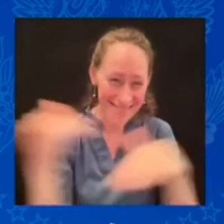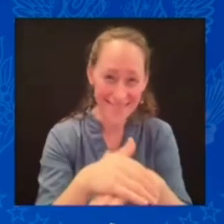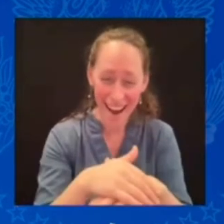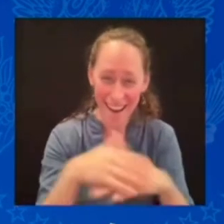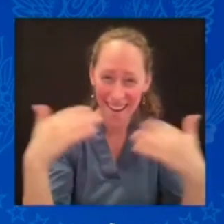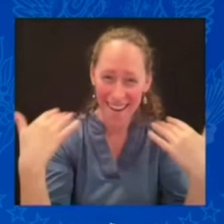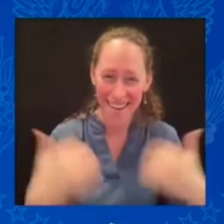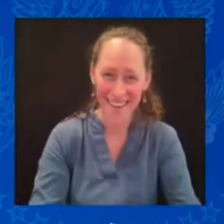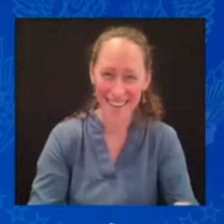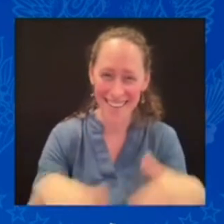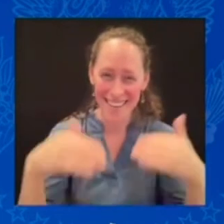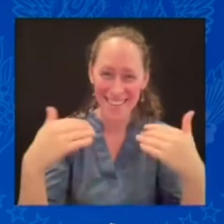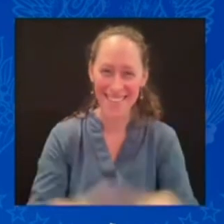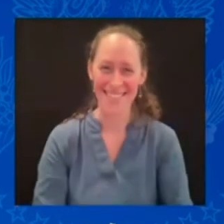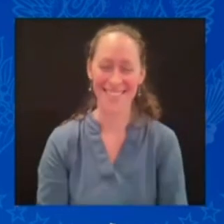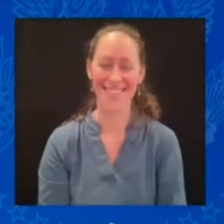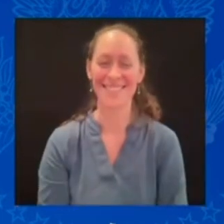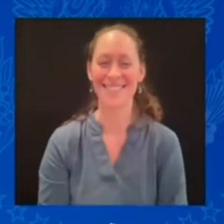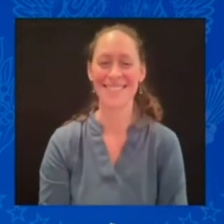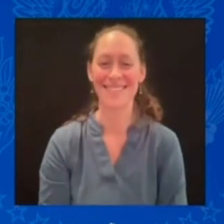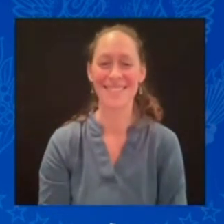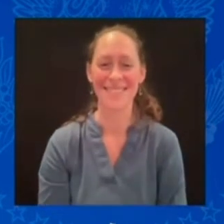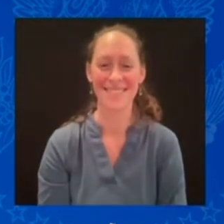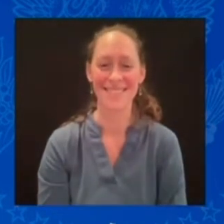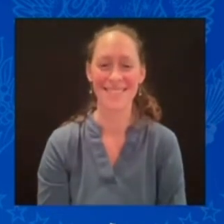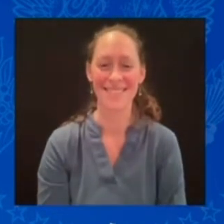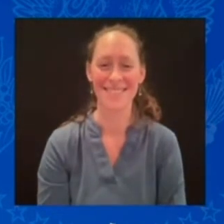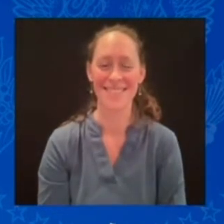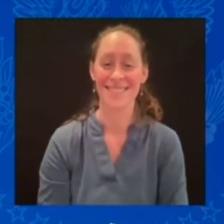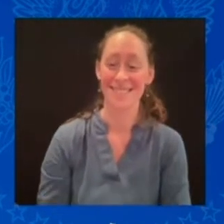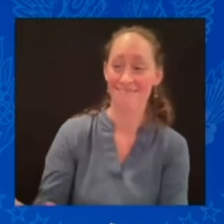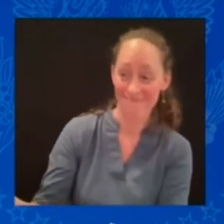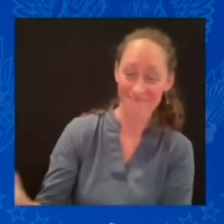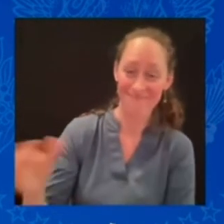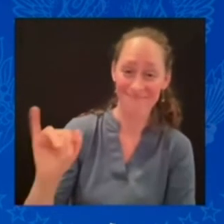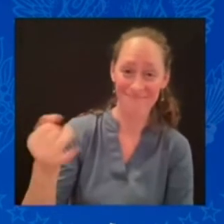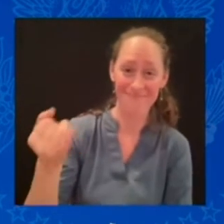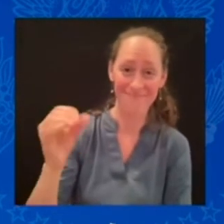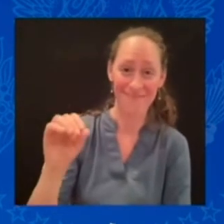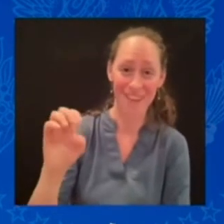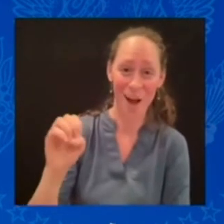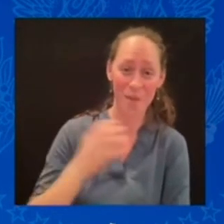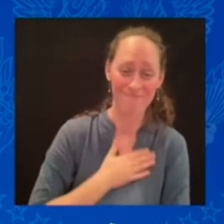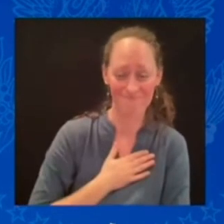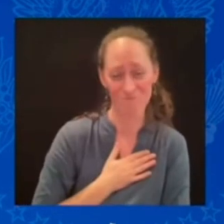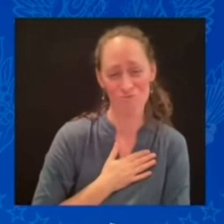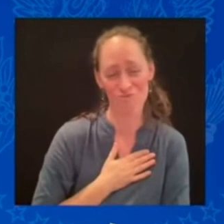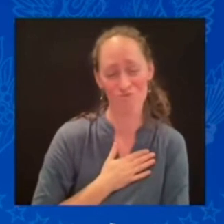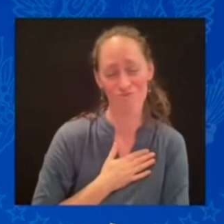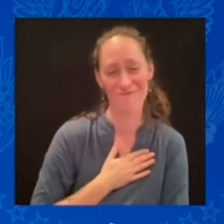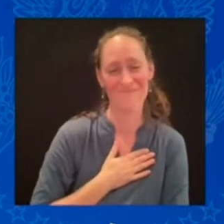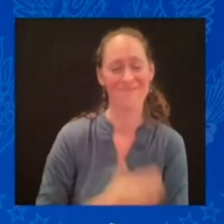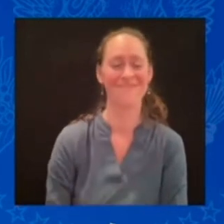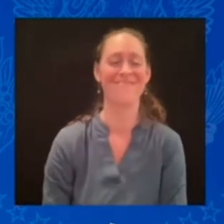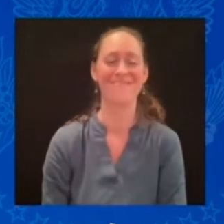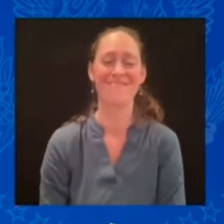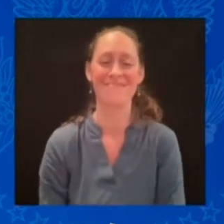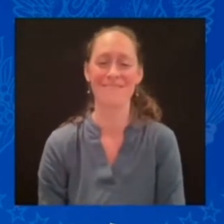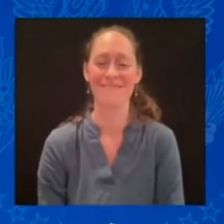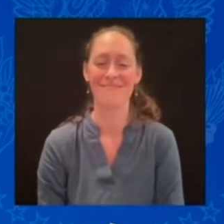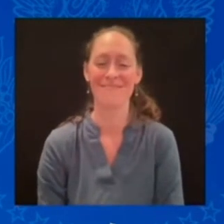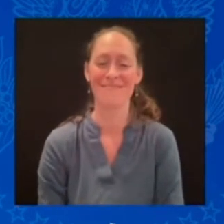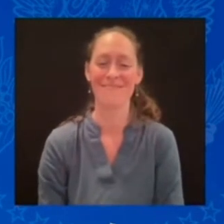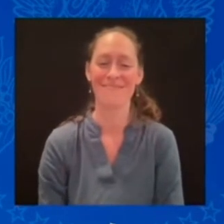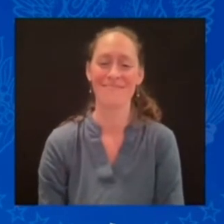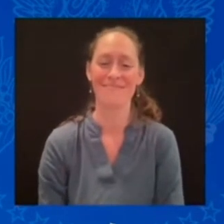Joe, Mr. President, I want to thank you for visiting Finland. We have had